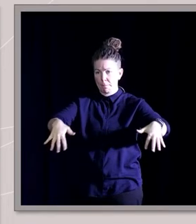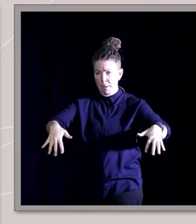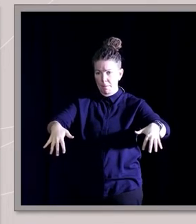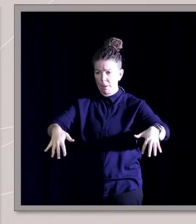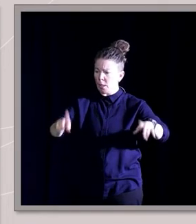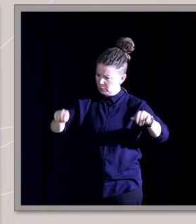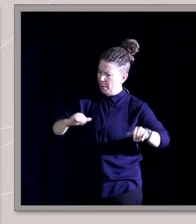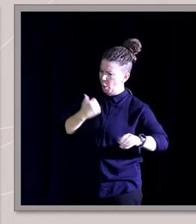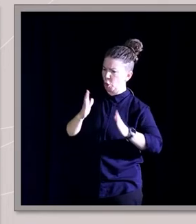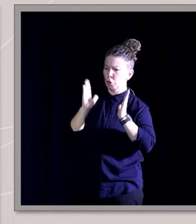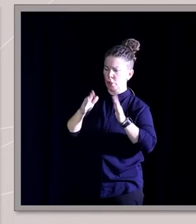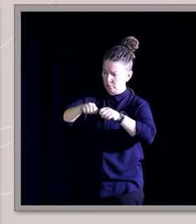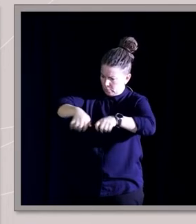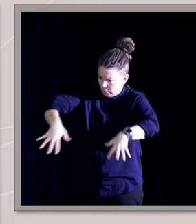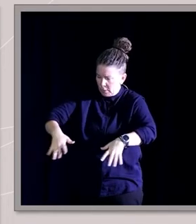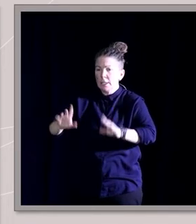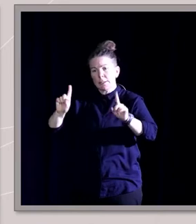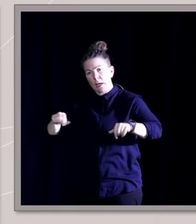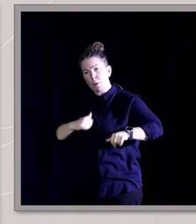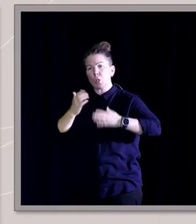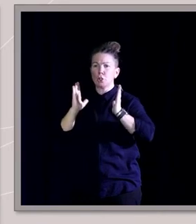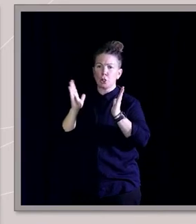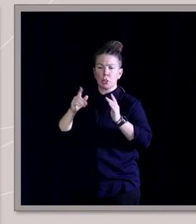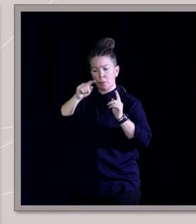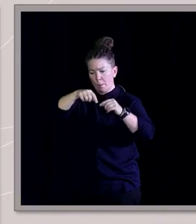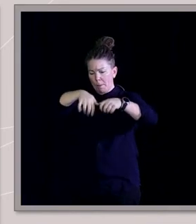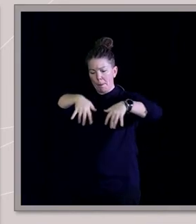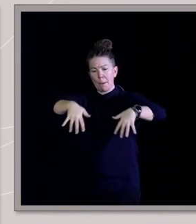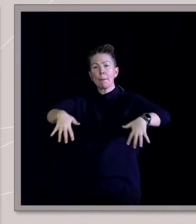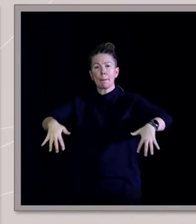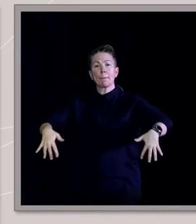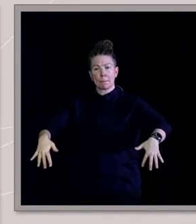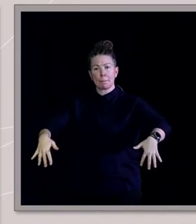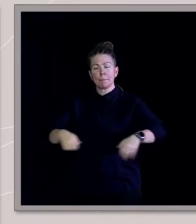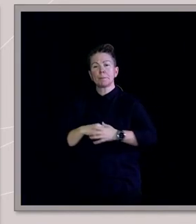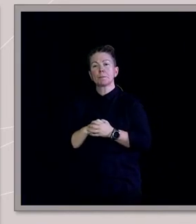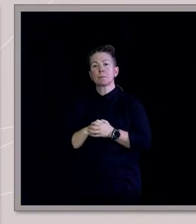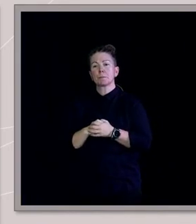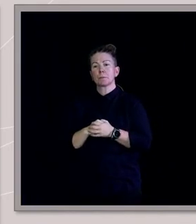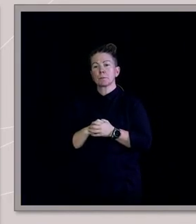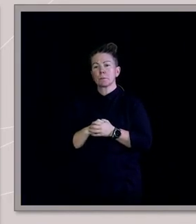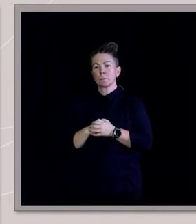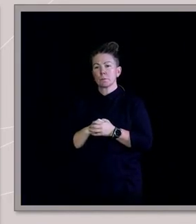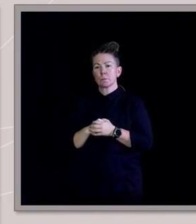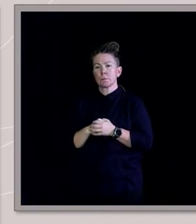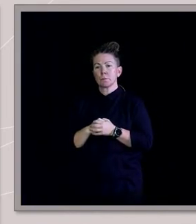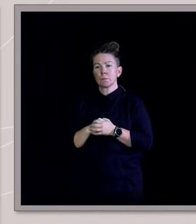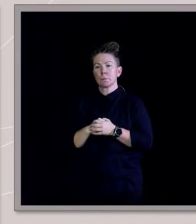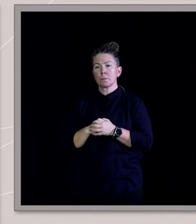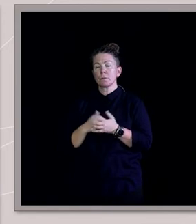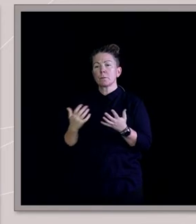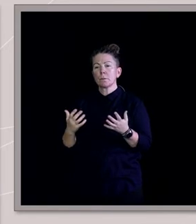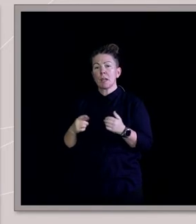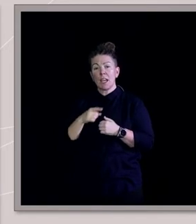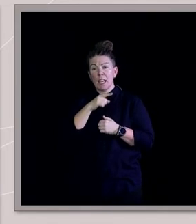own church in that movement. And this man started his own. And to stake out, I guess, a unique competitive advantage,